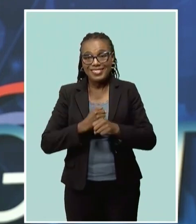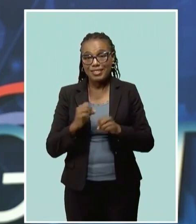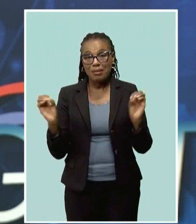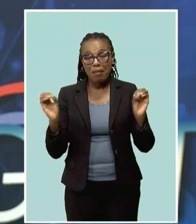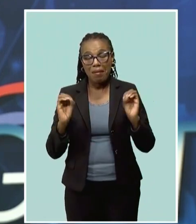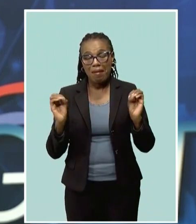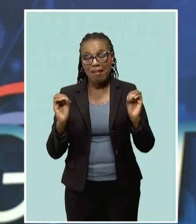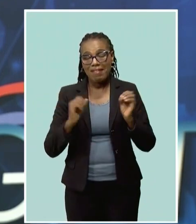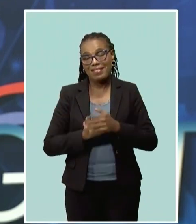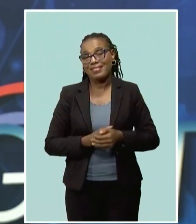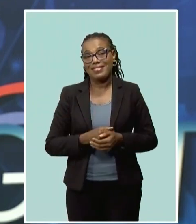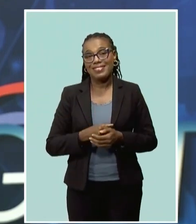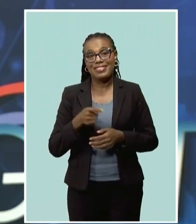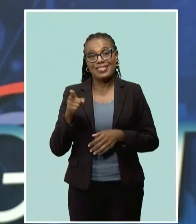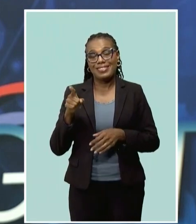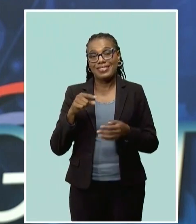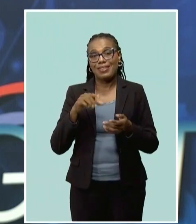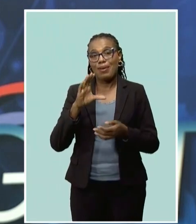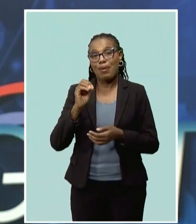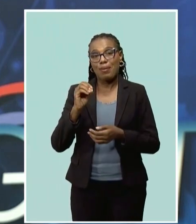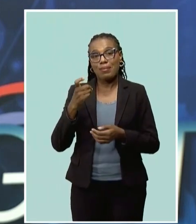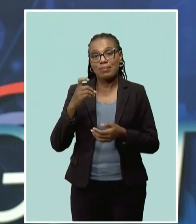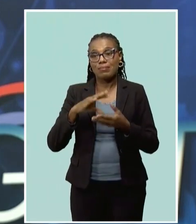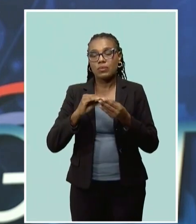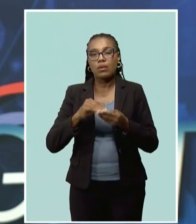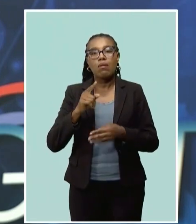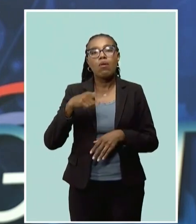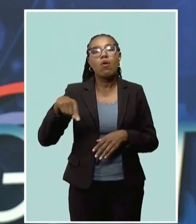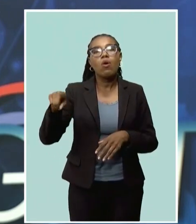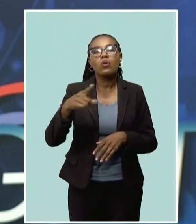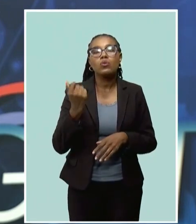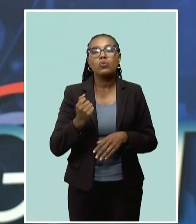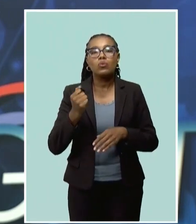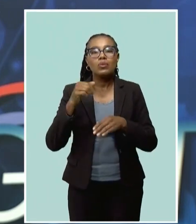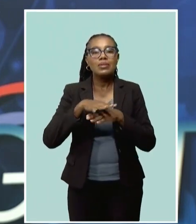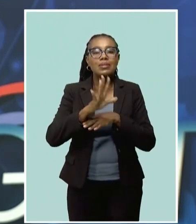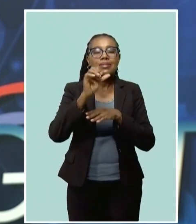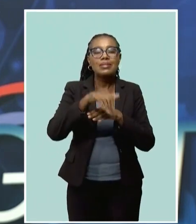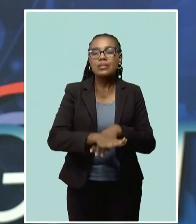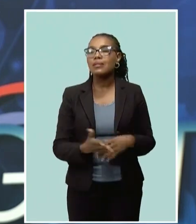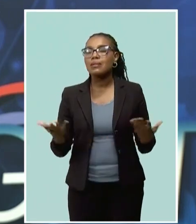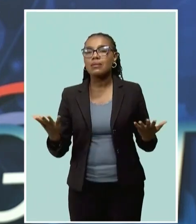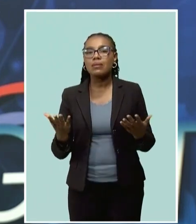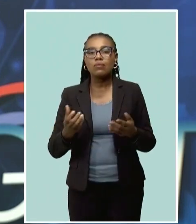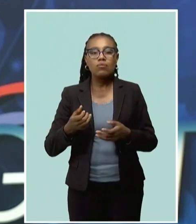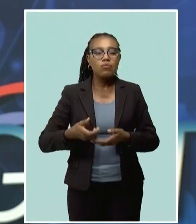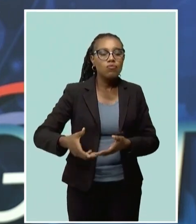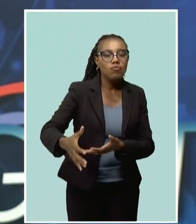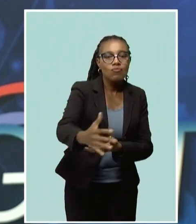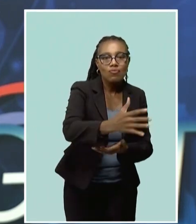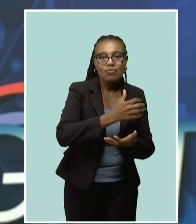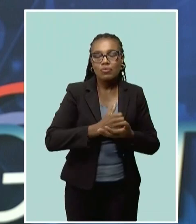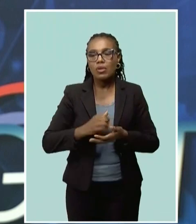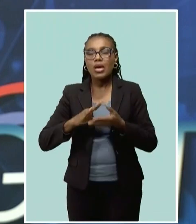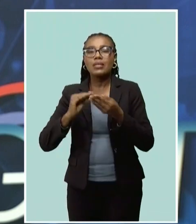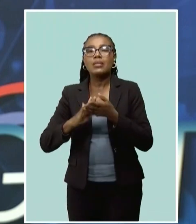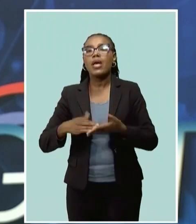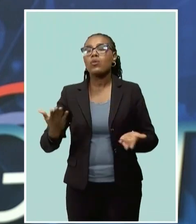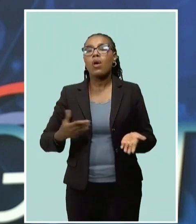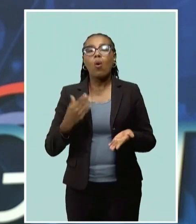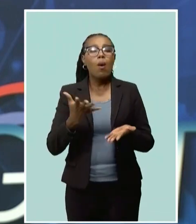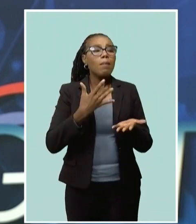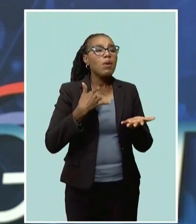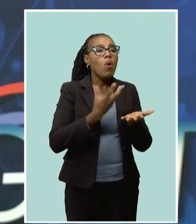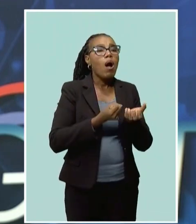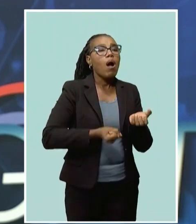Cox, who has called on Barbadians to refrain from placing orders. She told a business report the decision not to have